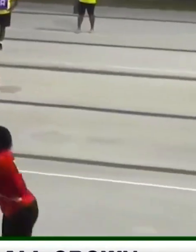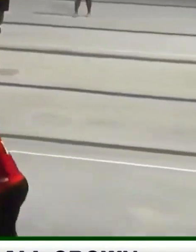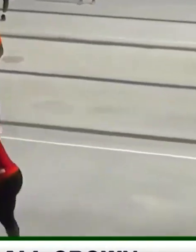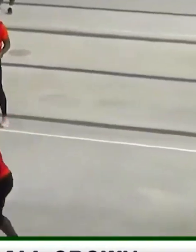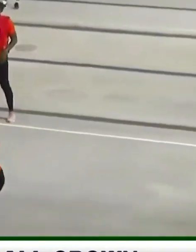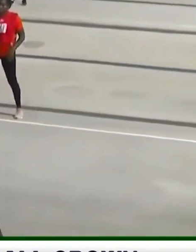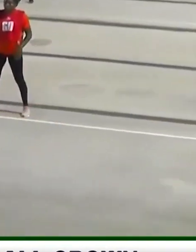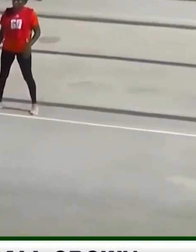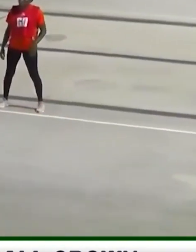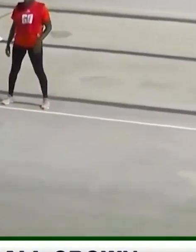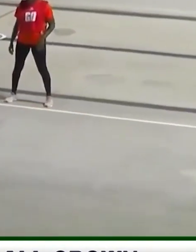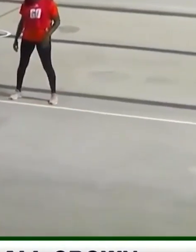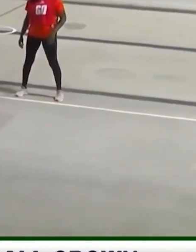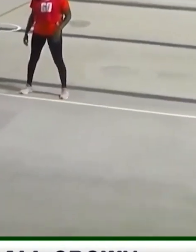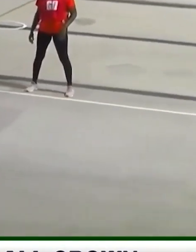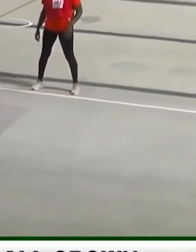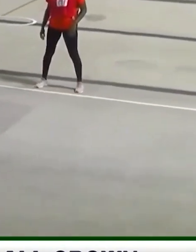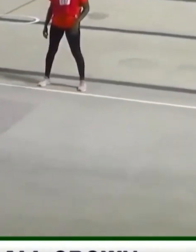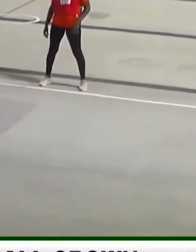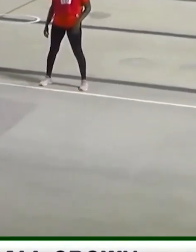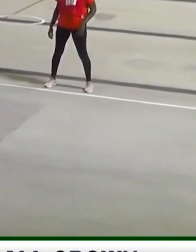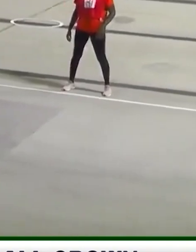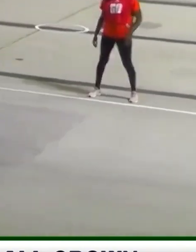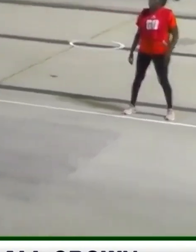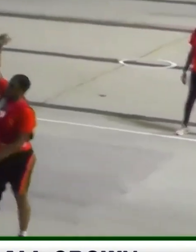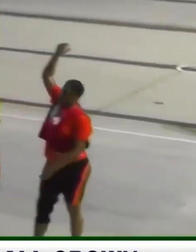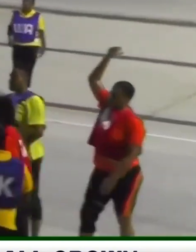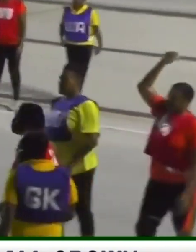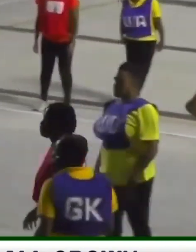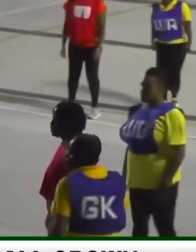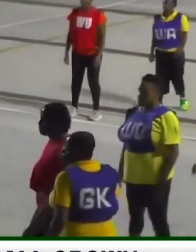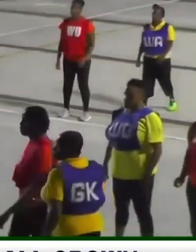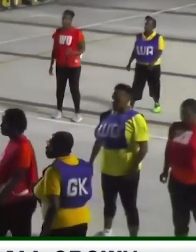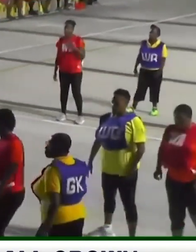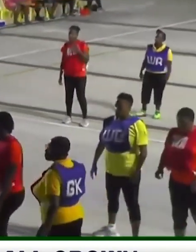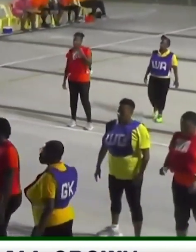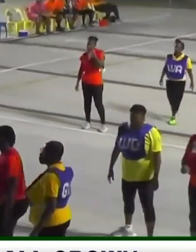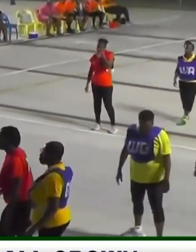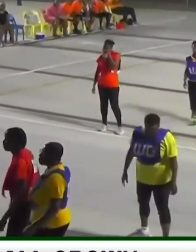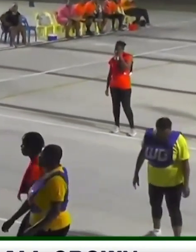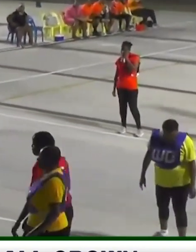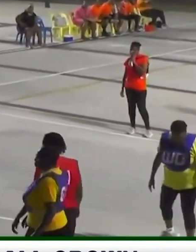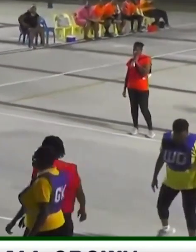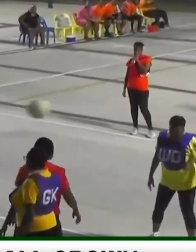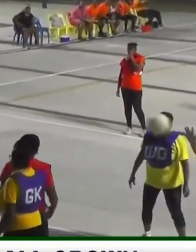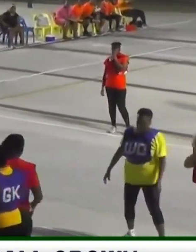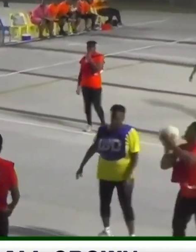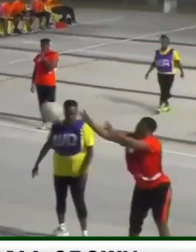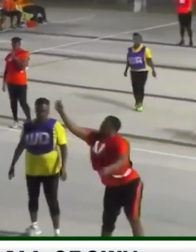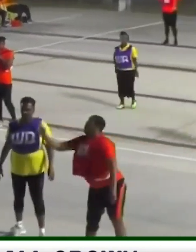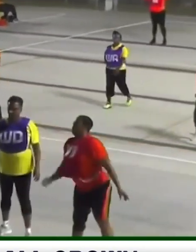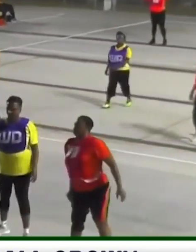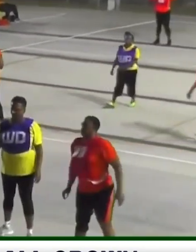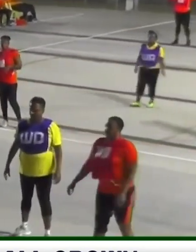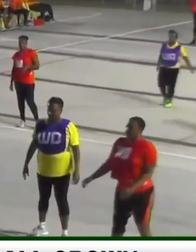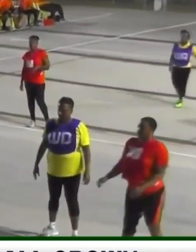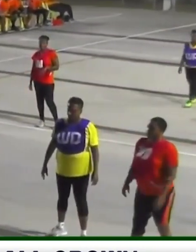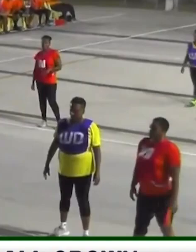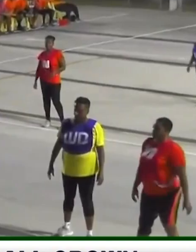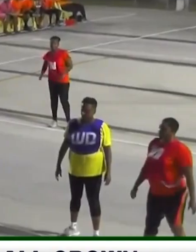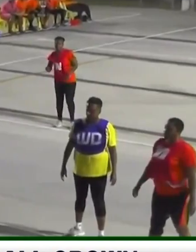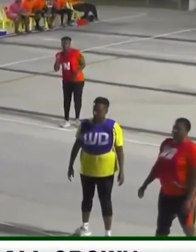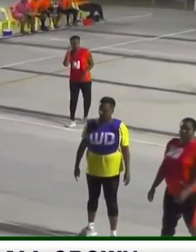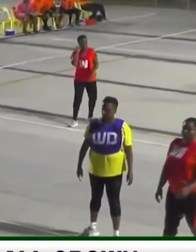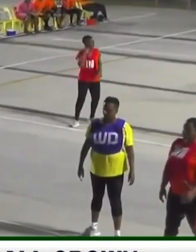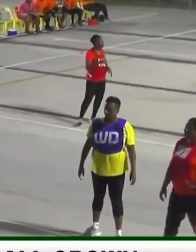Just when it looked like Rangers were getting into rhythm. The Firebirds extended their goal margin. Quick reposition from Bishop. Knocks